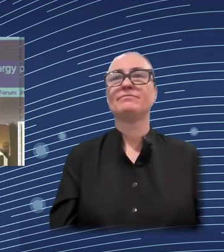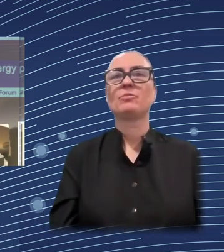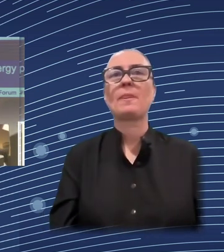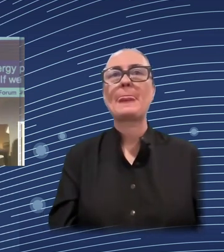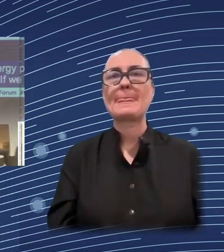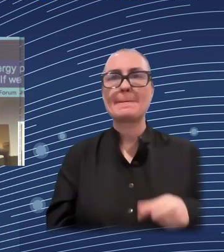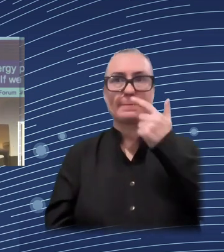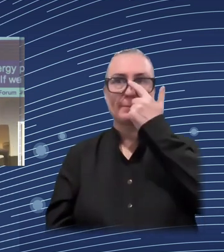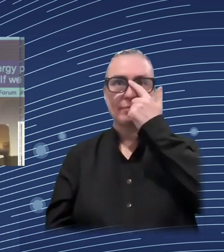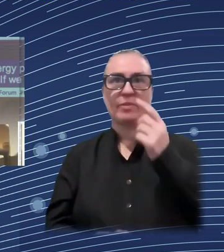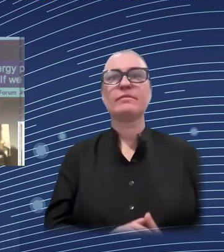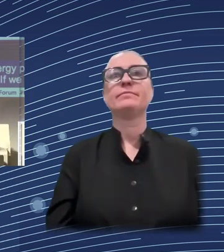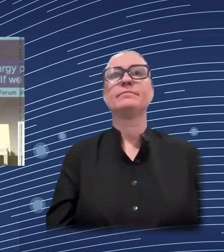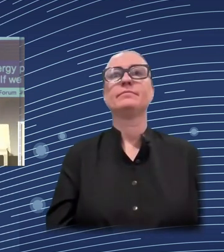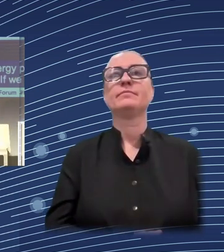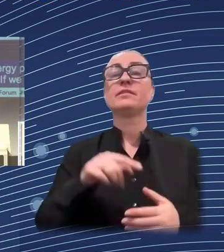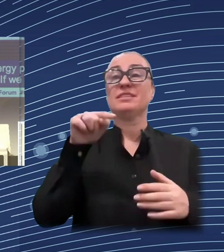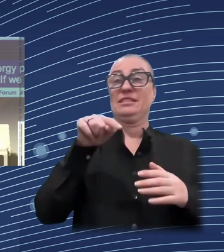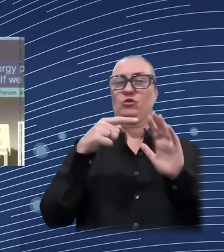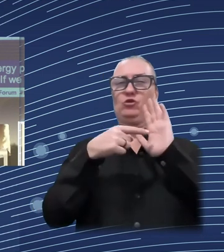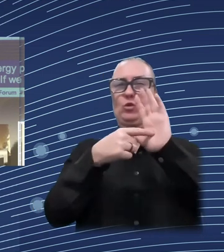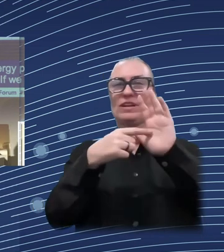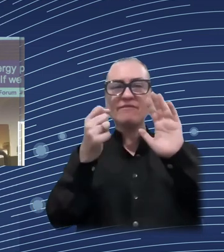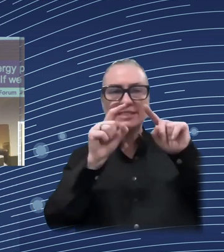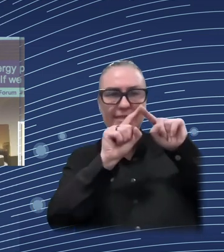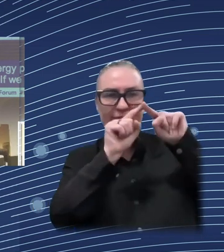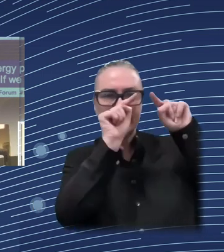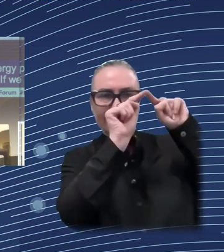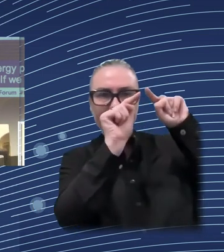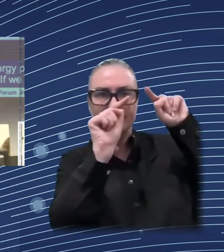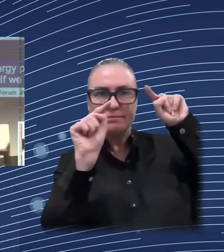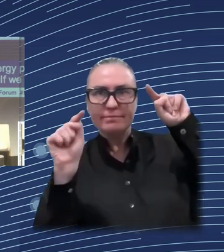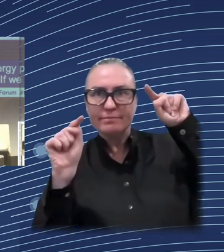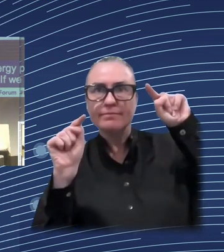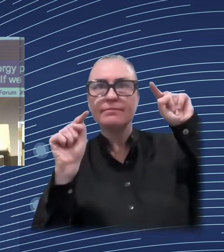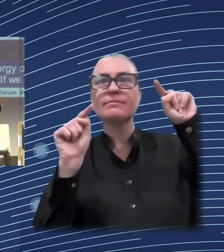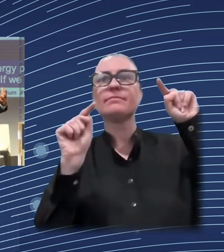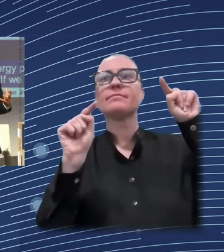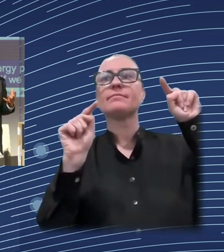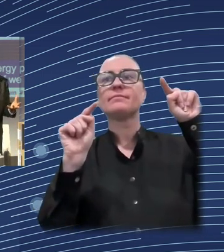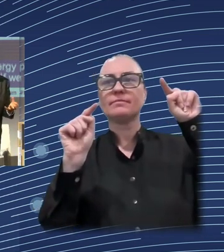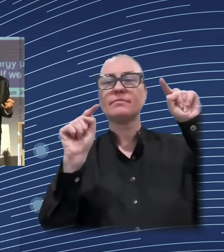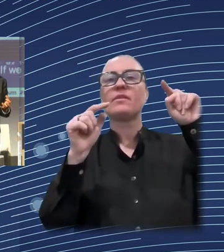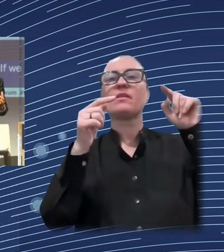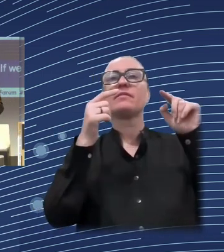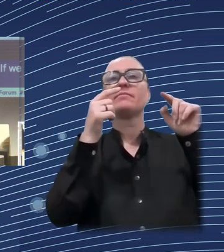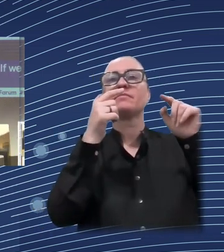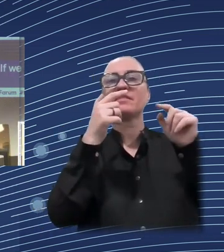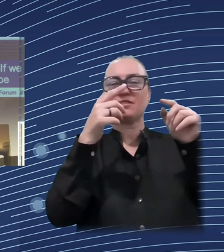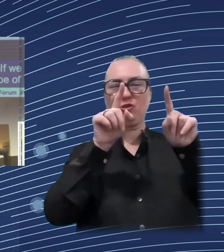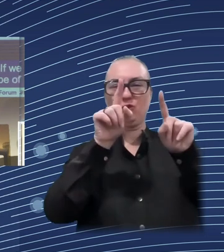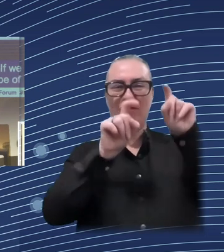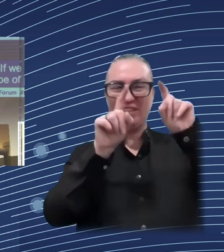for instance, subsidies to renovate houses, for instance, this type of policies which are